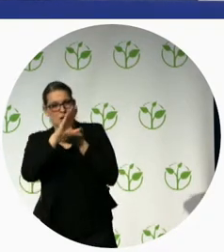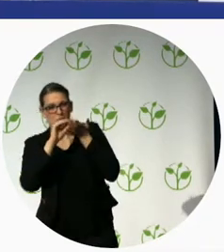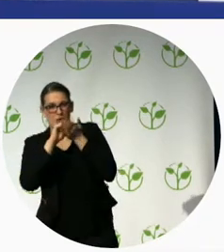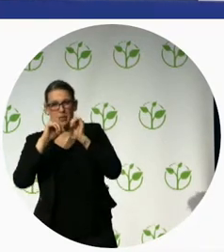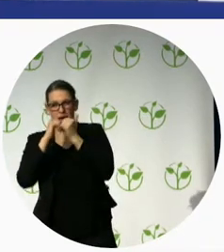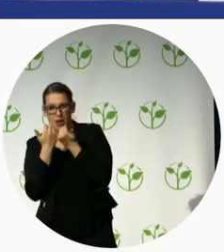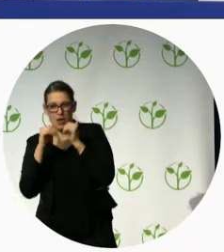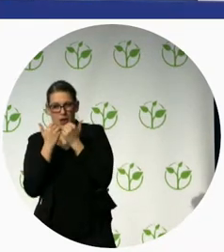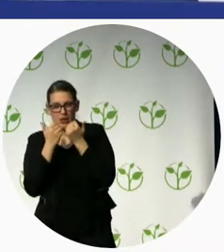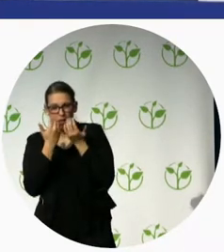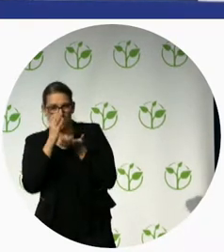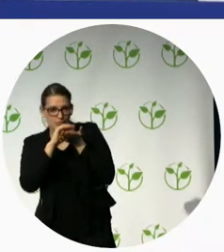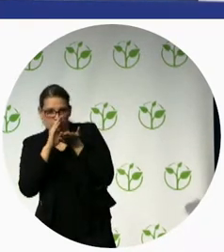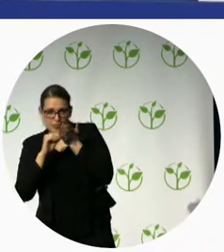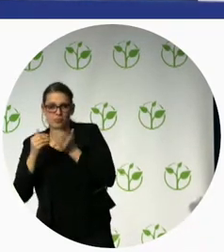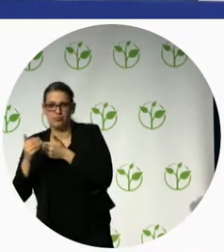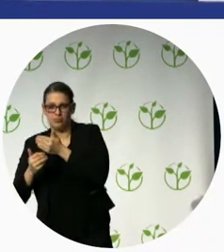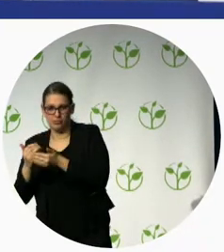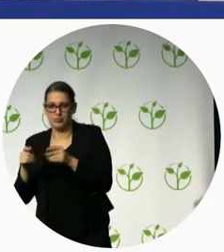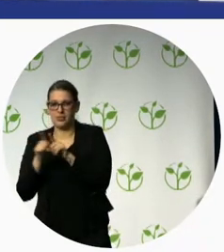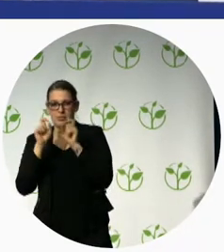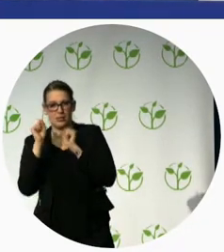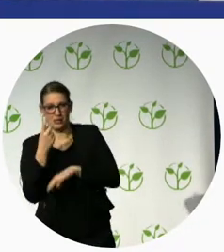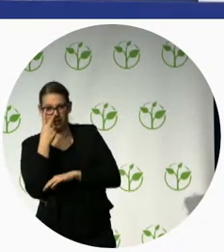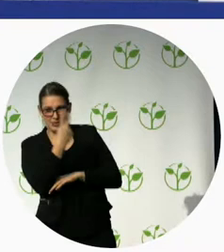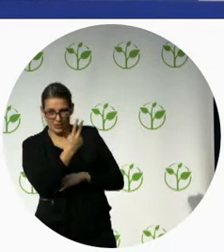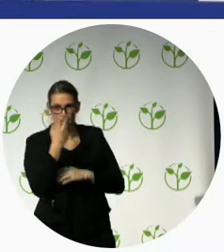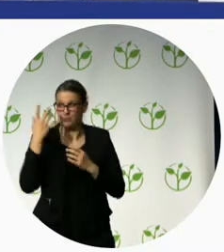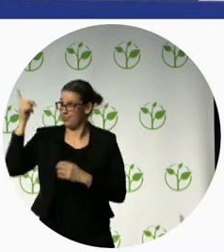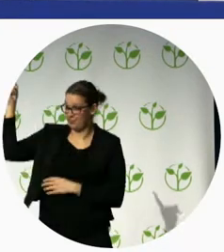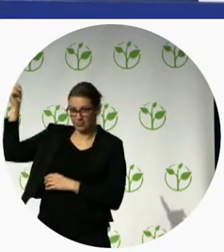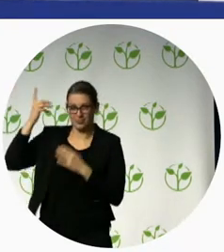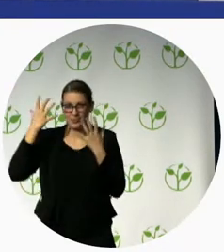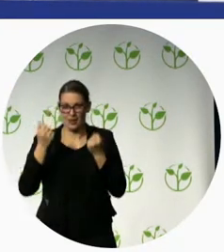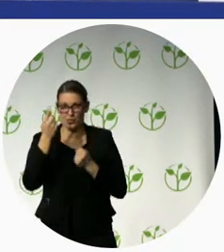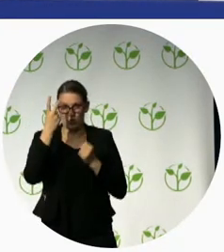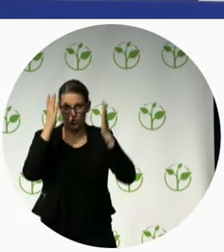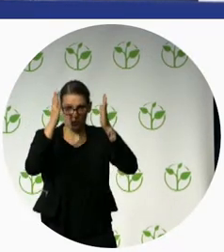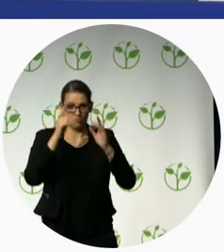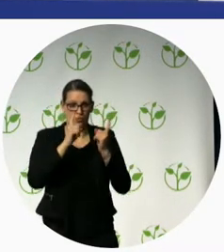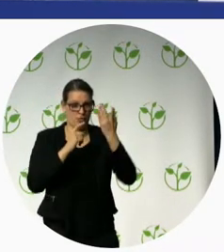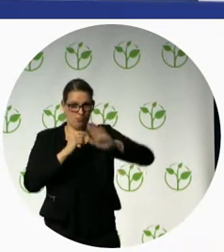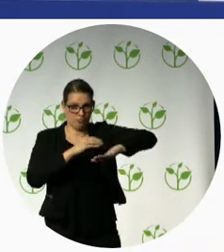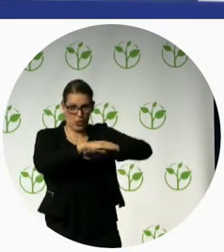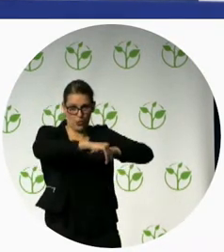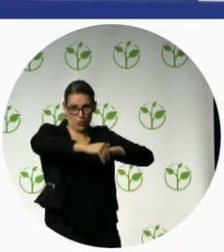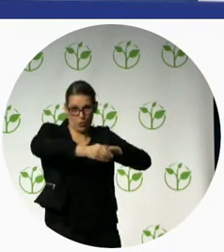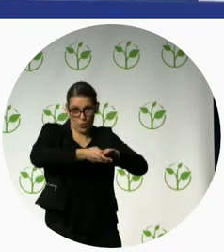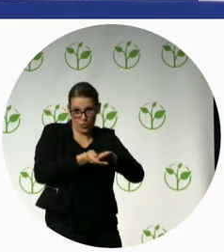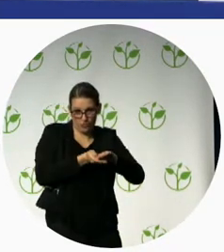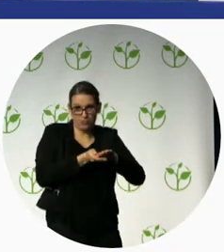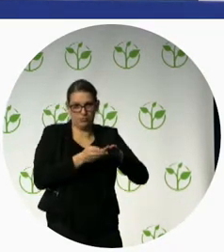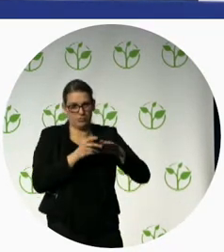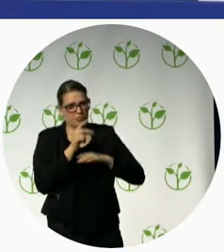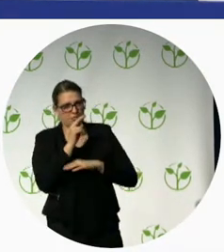that's a solid ankle cushion heel foot we made inexpensive replicas of it and the patients rejected it you see it has a solid ankle